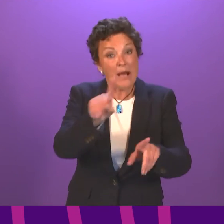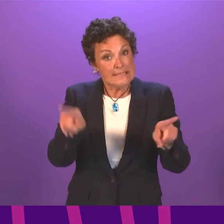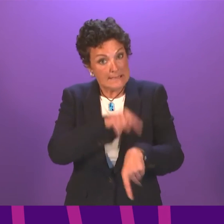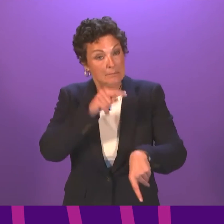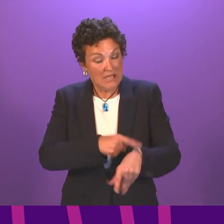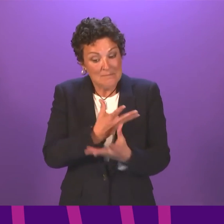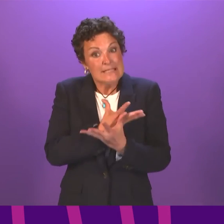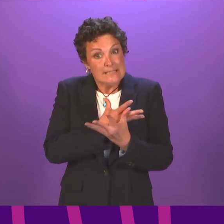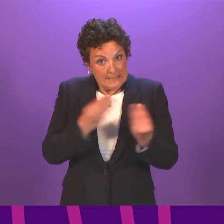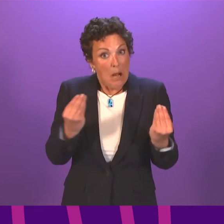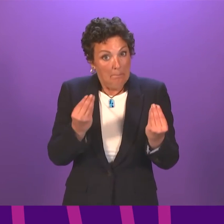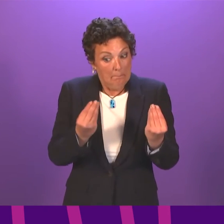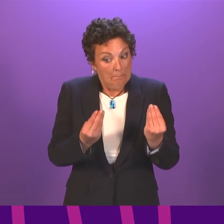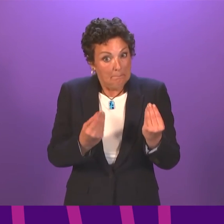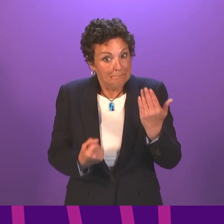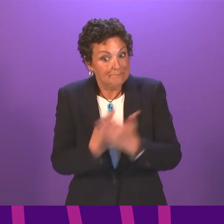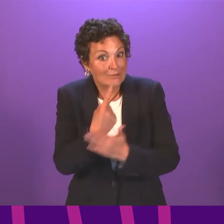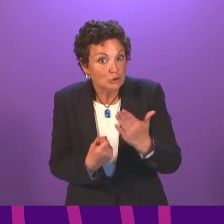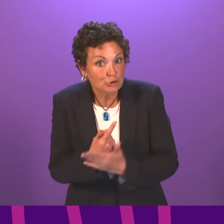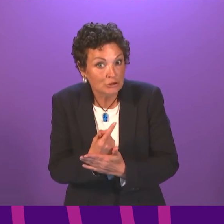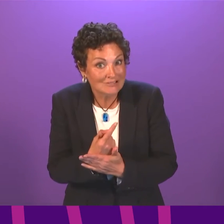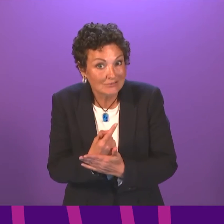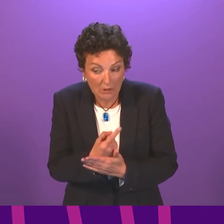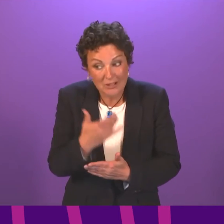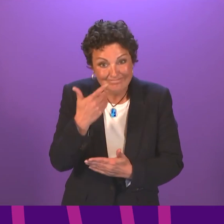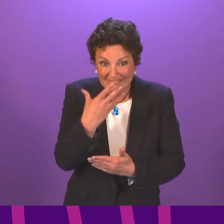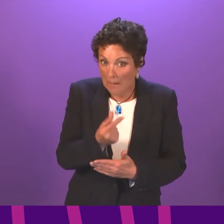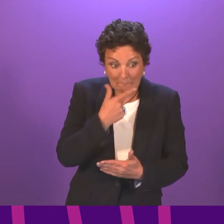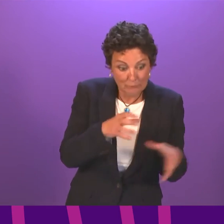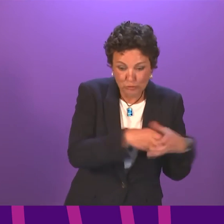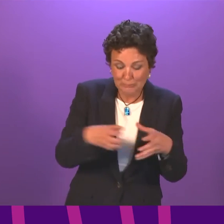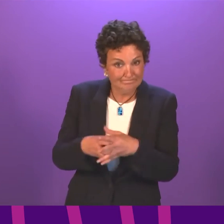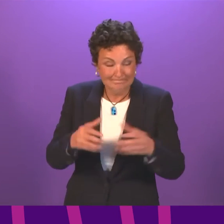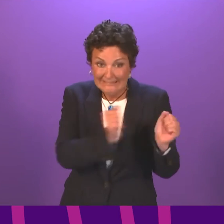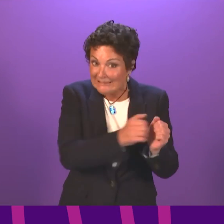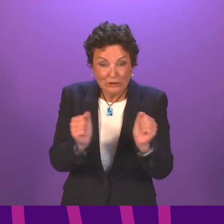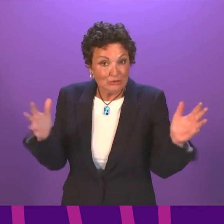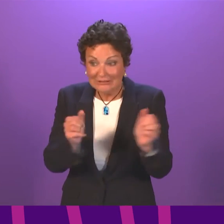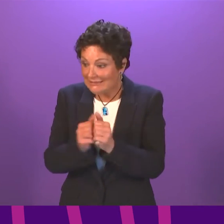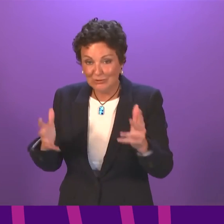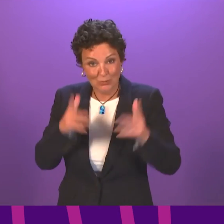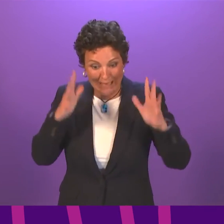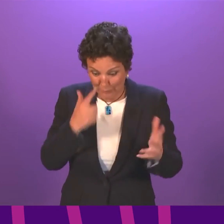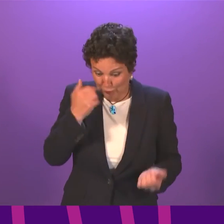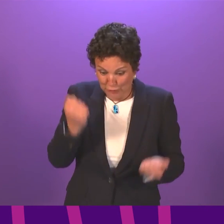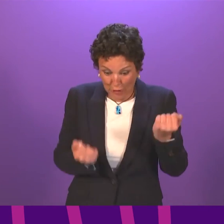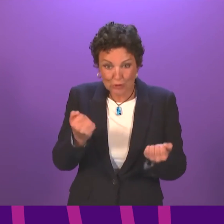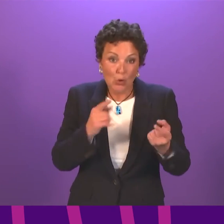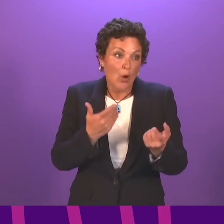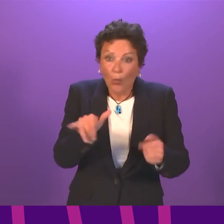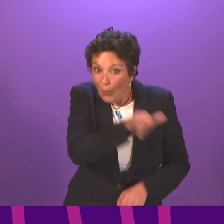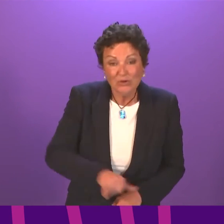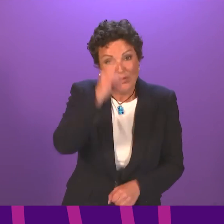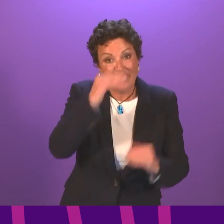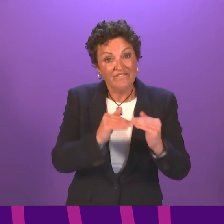issues do divide opinion and we've had to make judgments based on what we think is the right situation overall. In fact, many